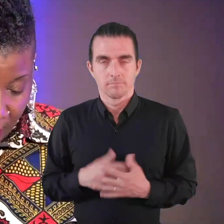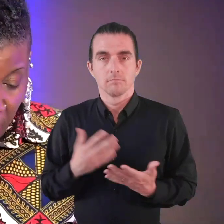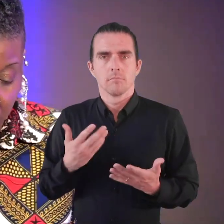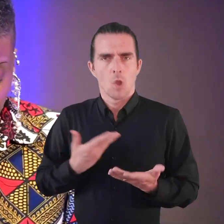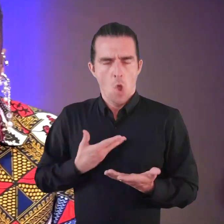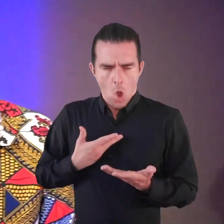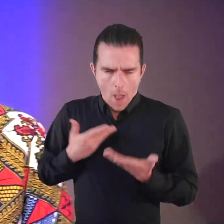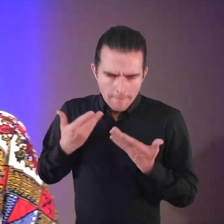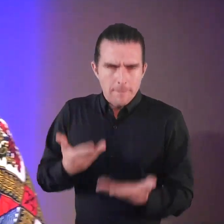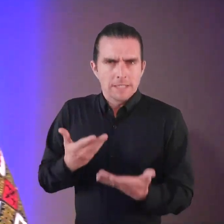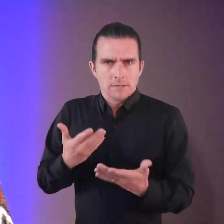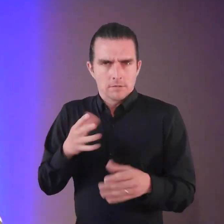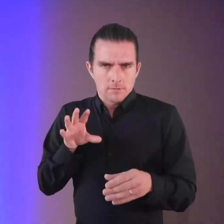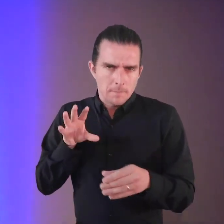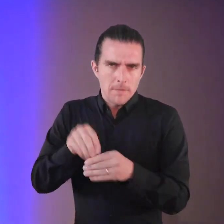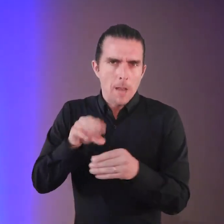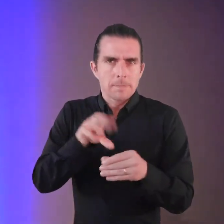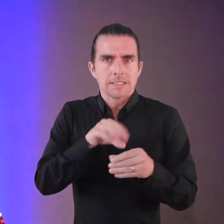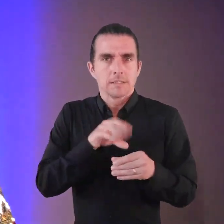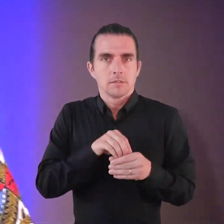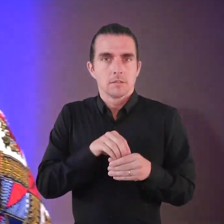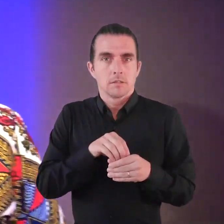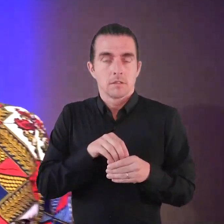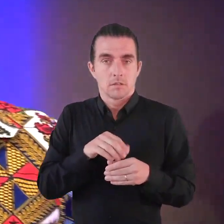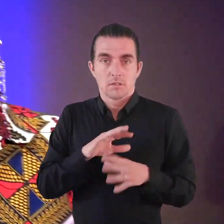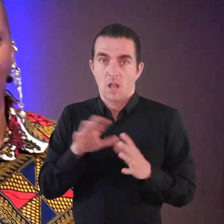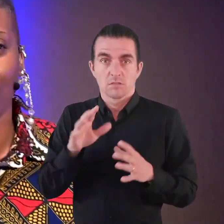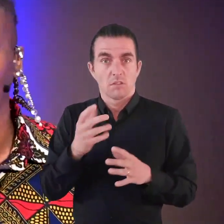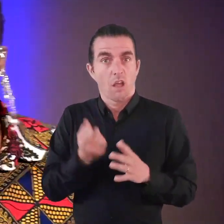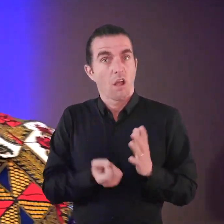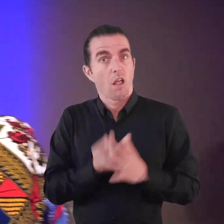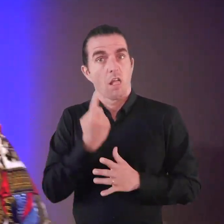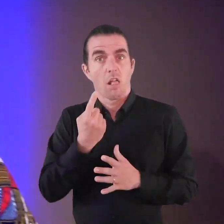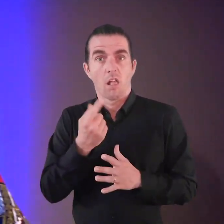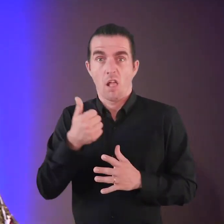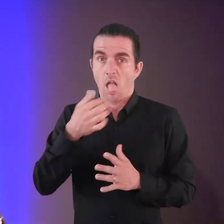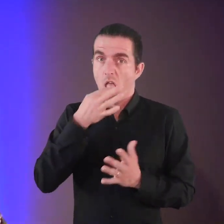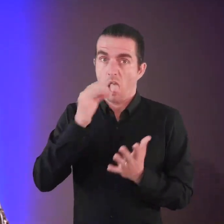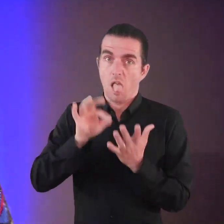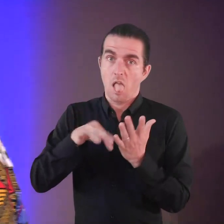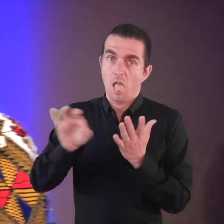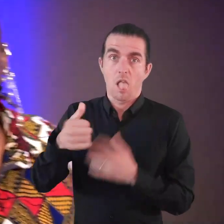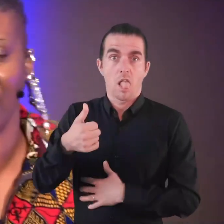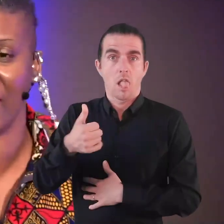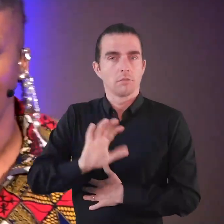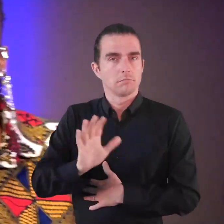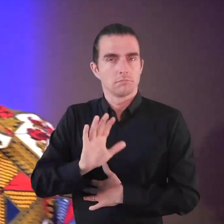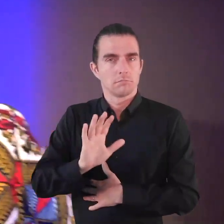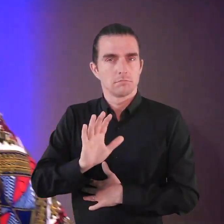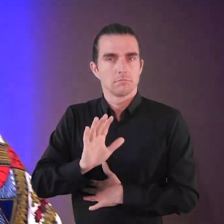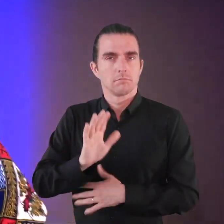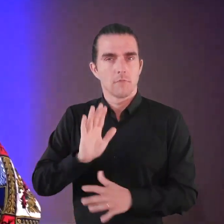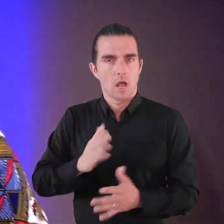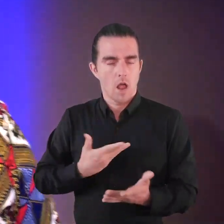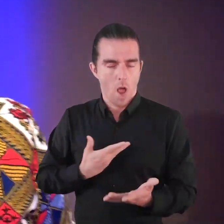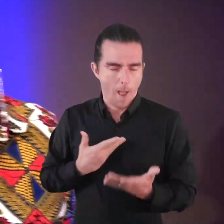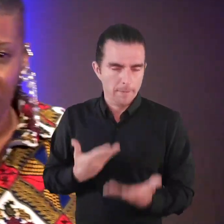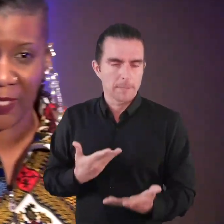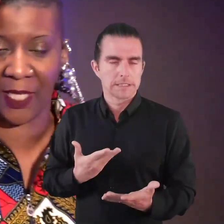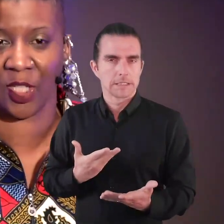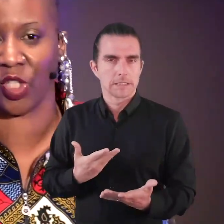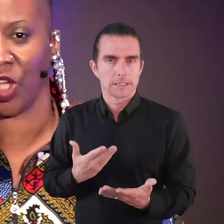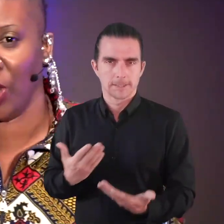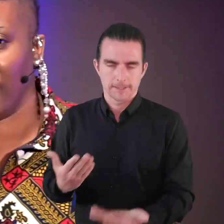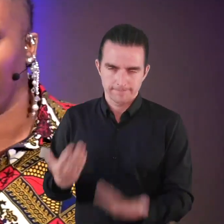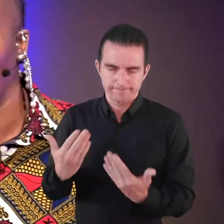And commitment to participation. This wasn't about just coming. wasn't tick box. People didn't just come and they left. This was a